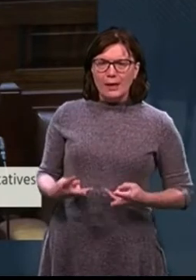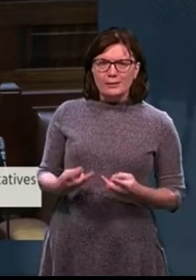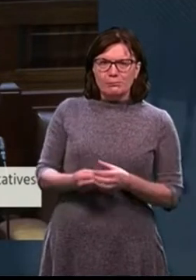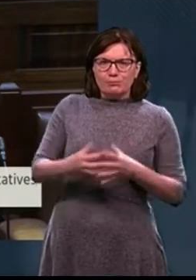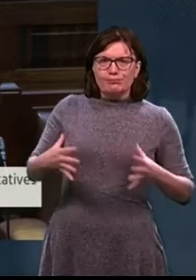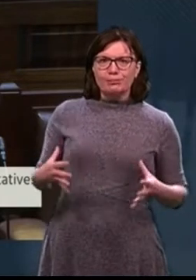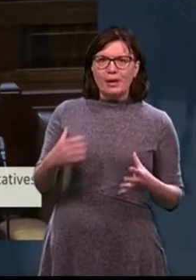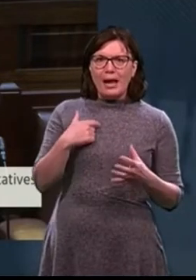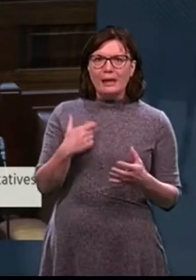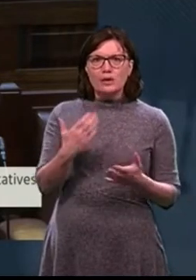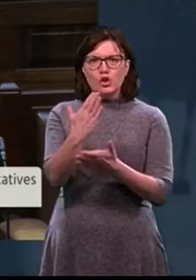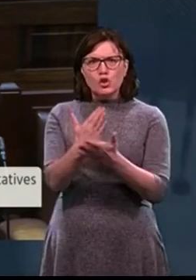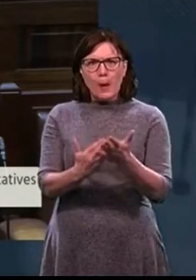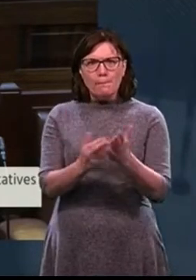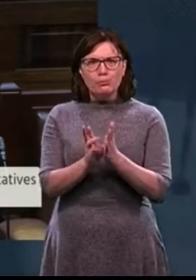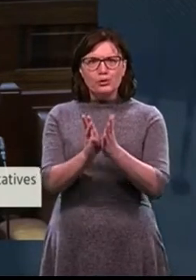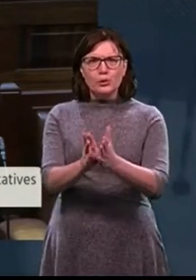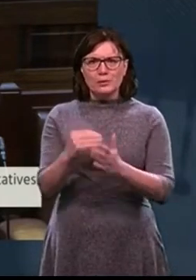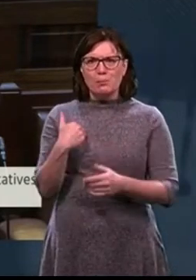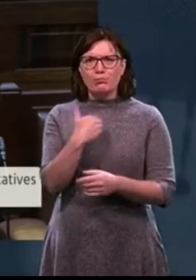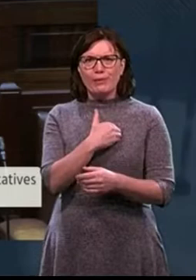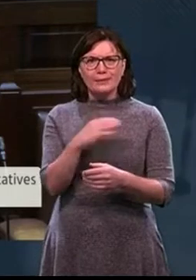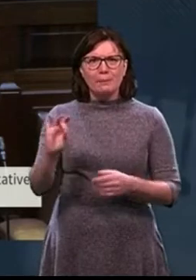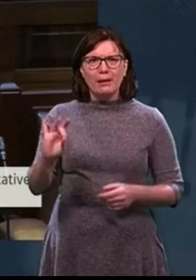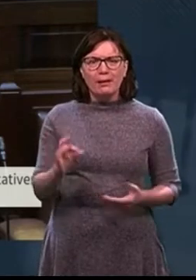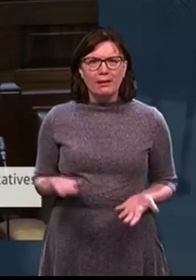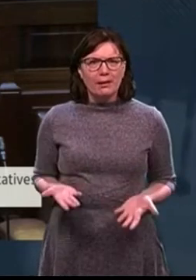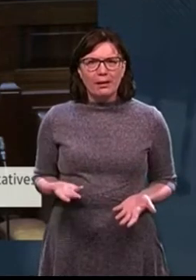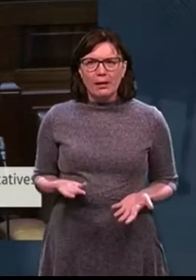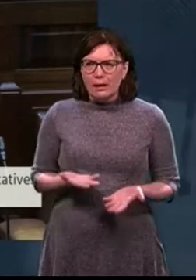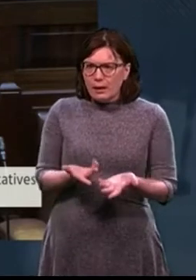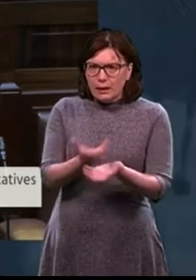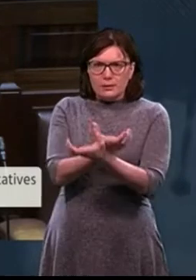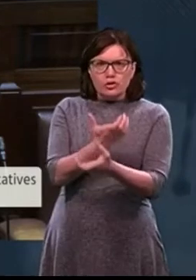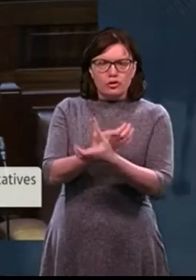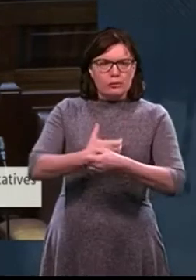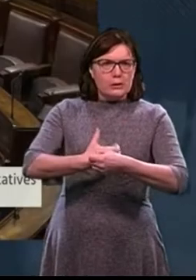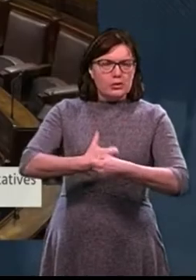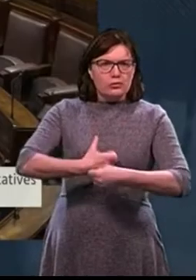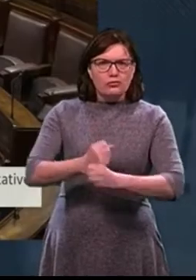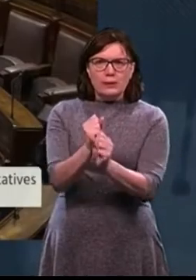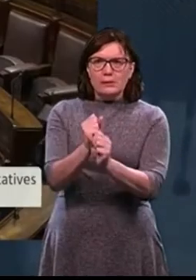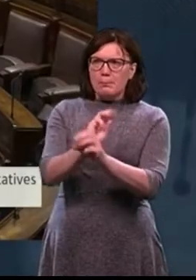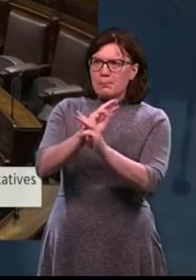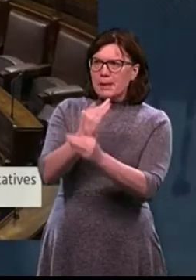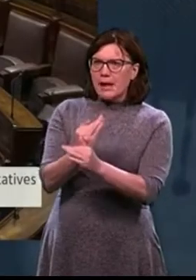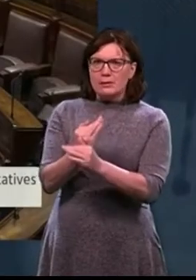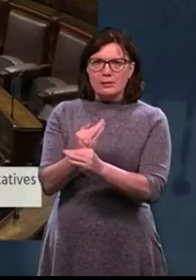the production of breast milk. The trauma these children and their families endured is unimaginable.